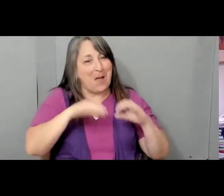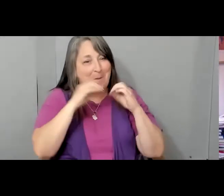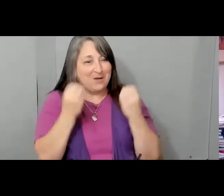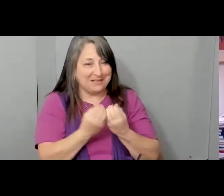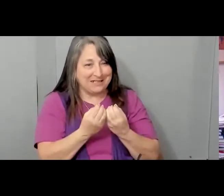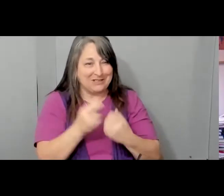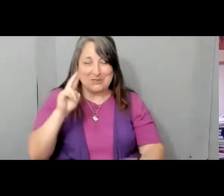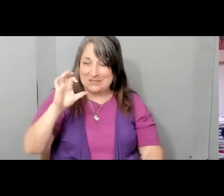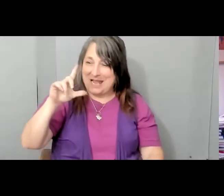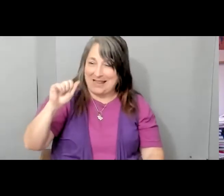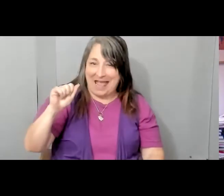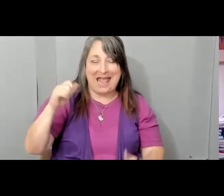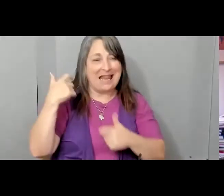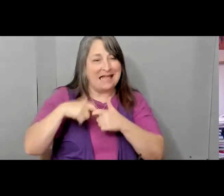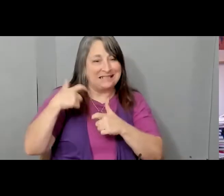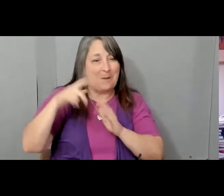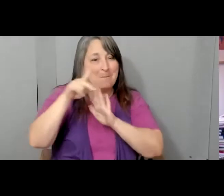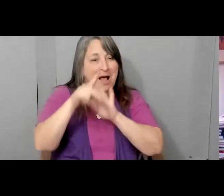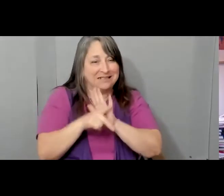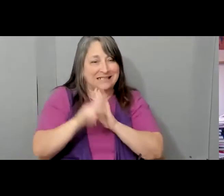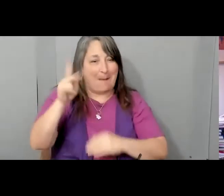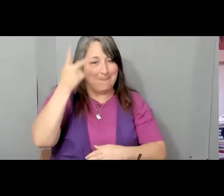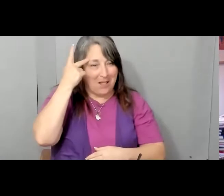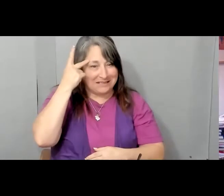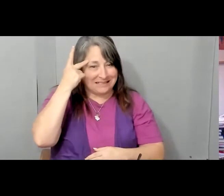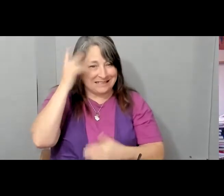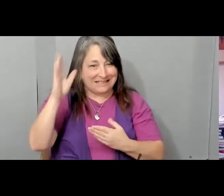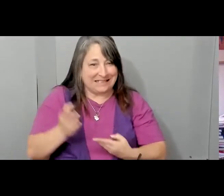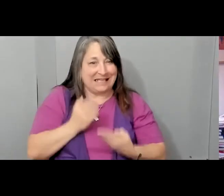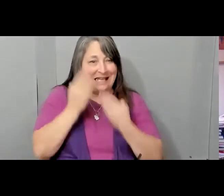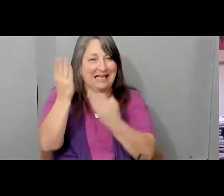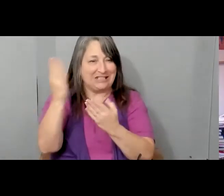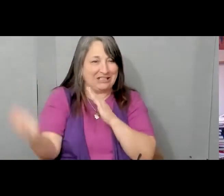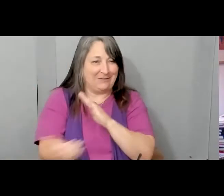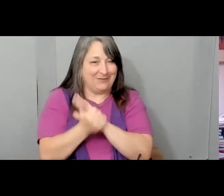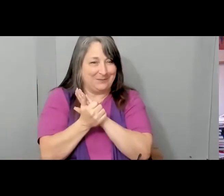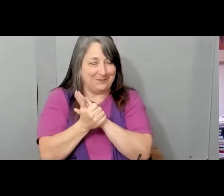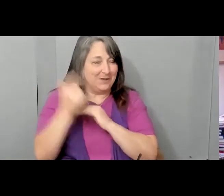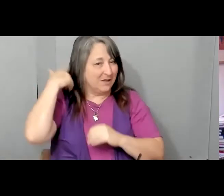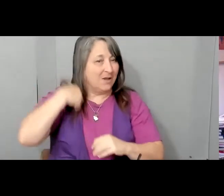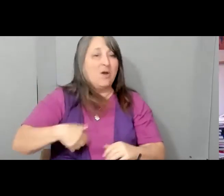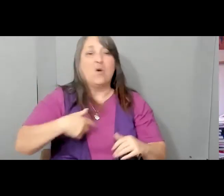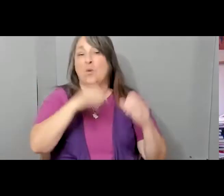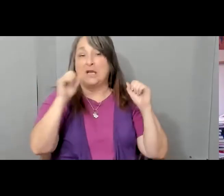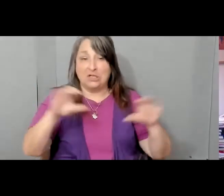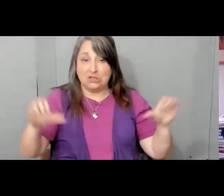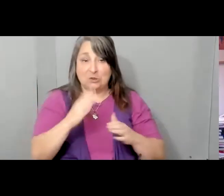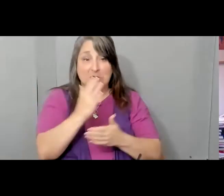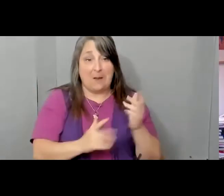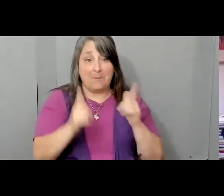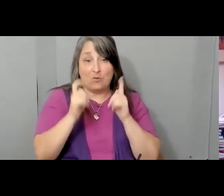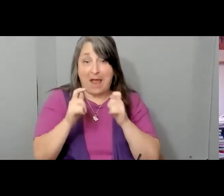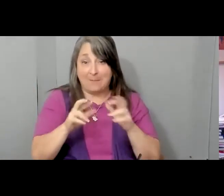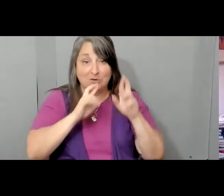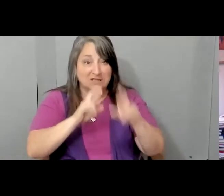the UCLA Latino Policy and Politics Initiative. We were able to do some rapid response analysis on